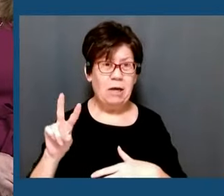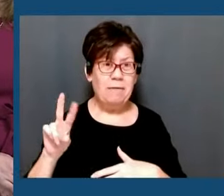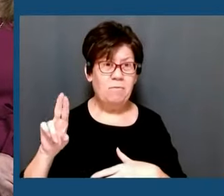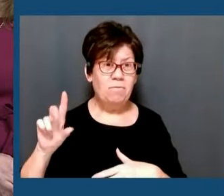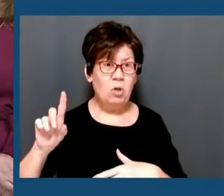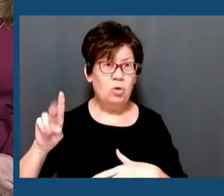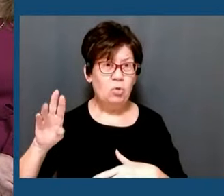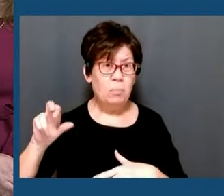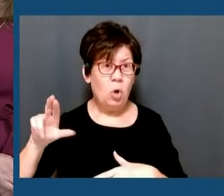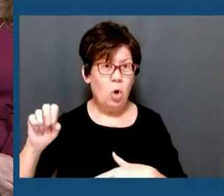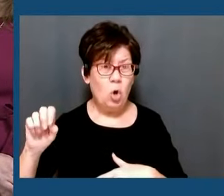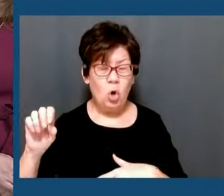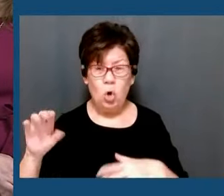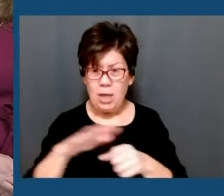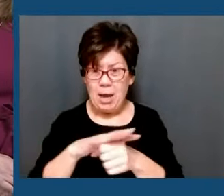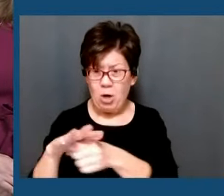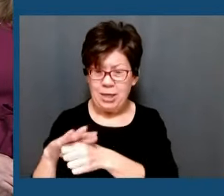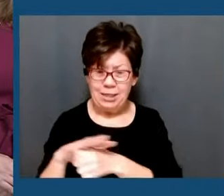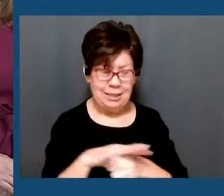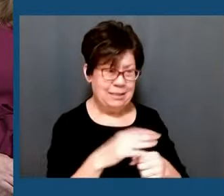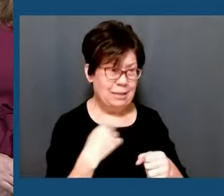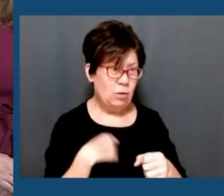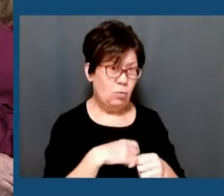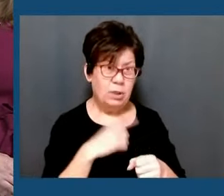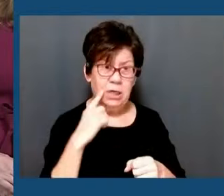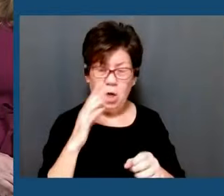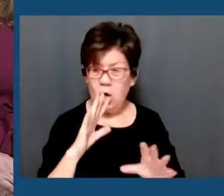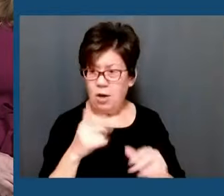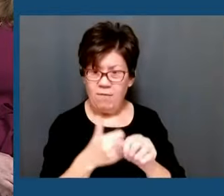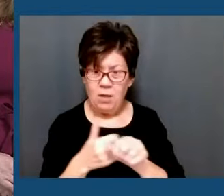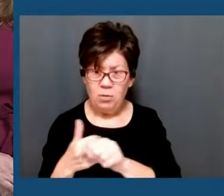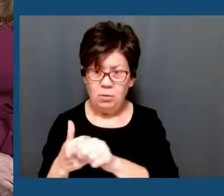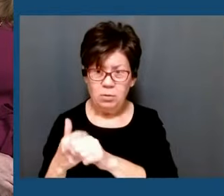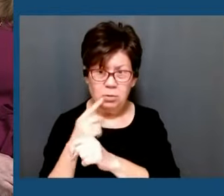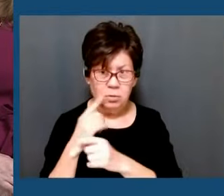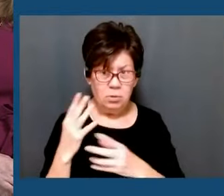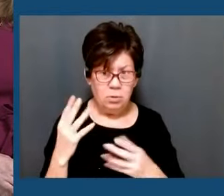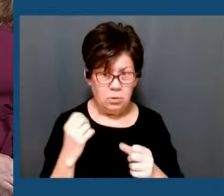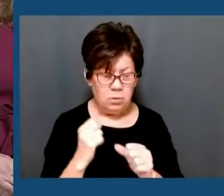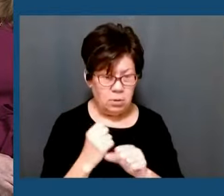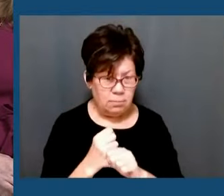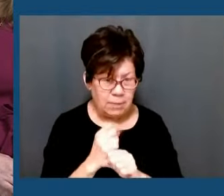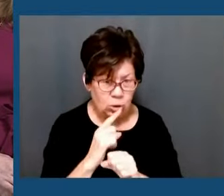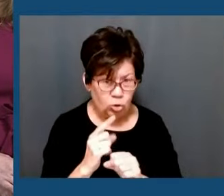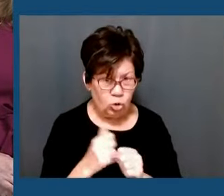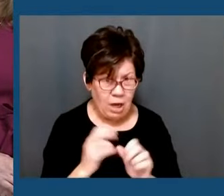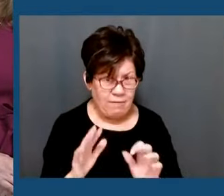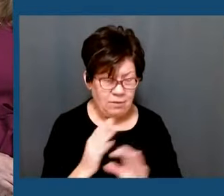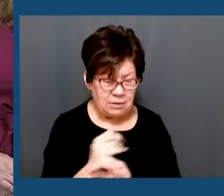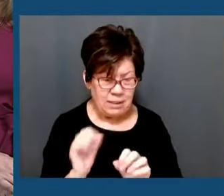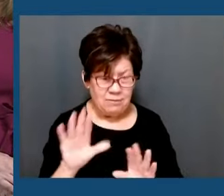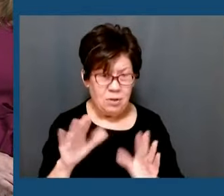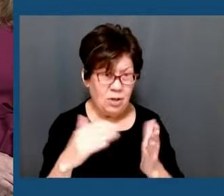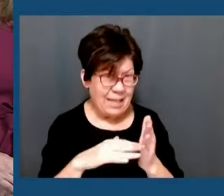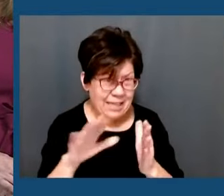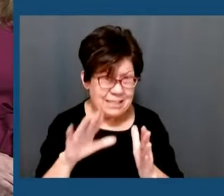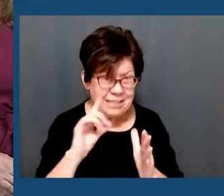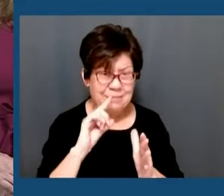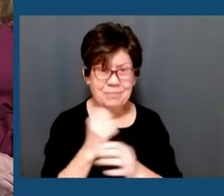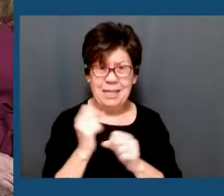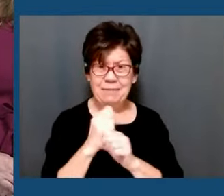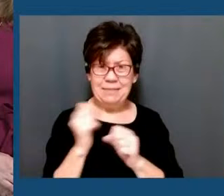Newark that is critically important in the aftermath of an event like this. Now, again, I have a few safety tips because